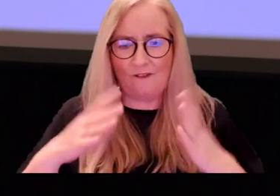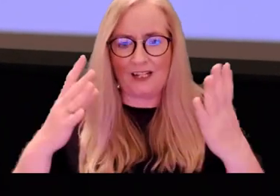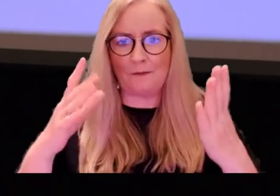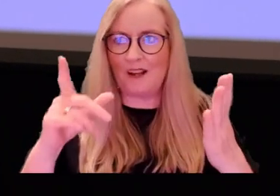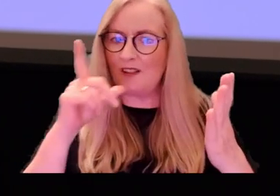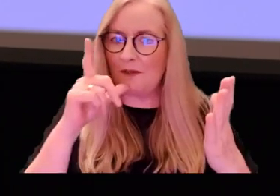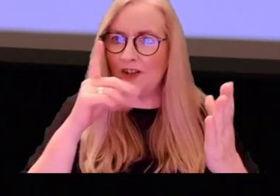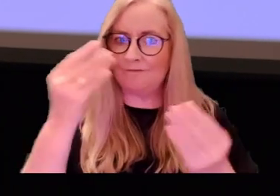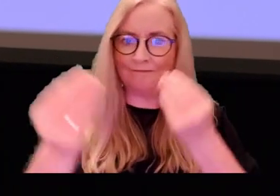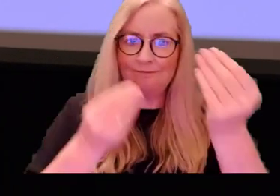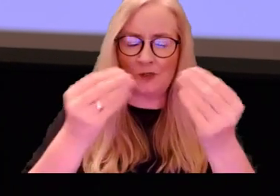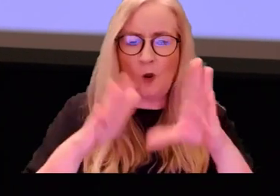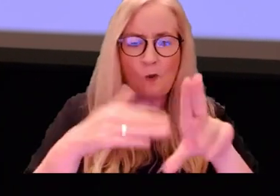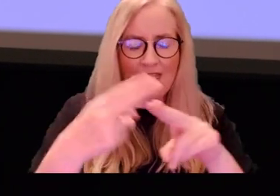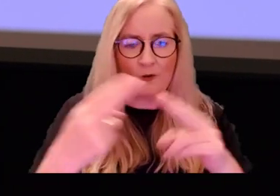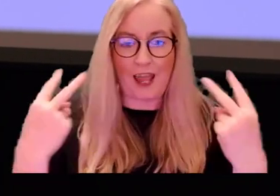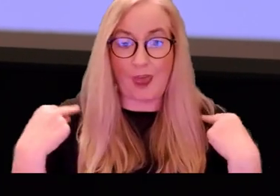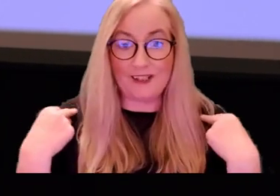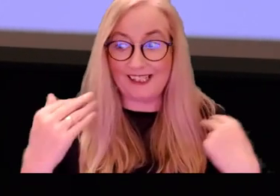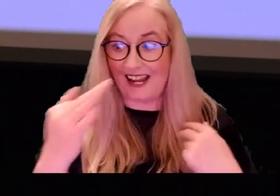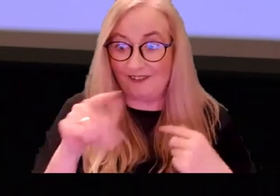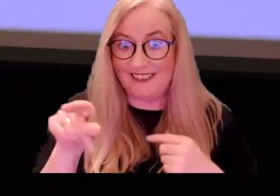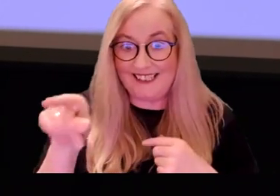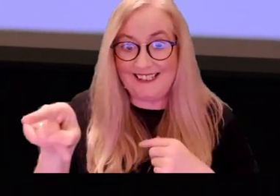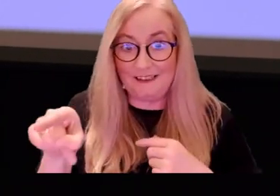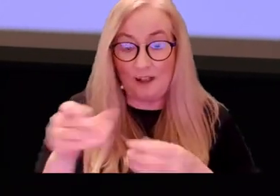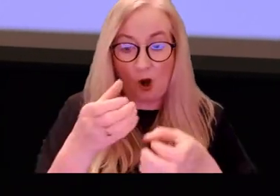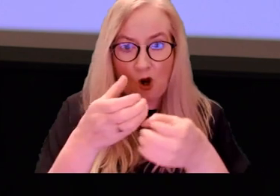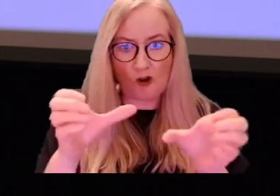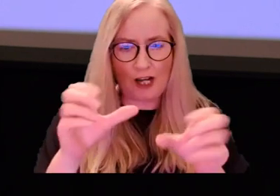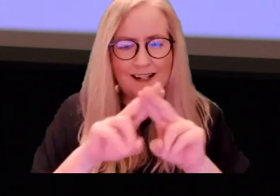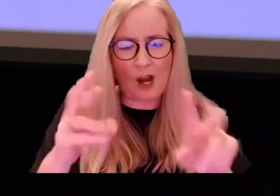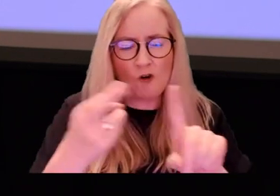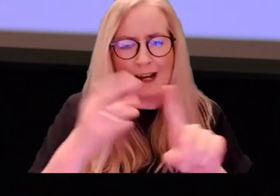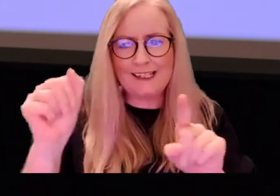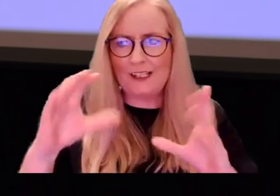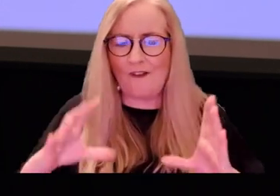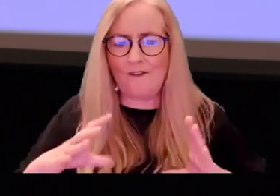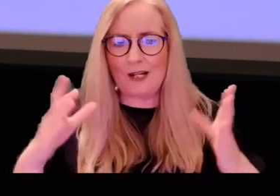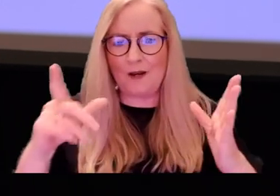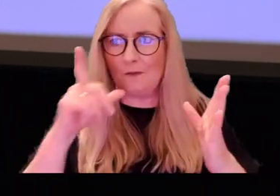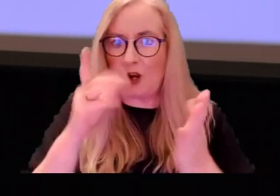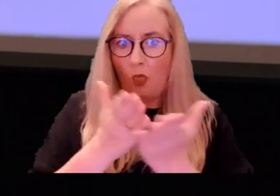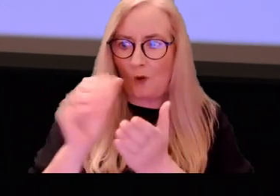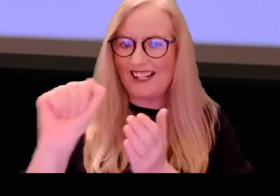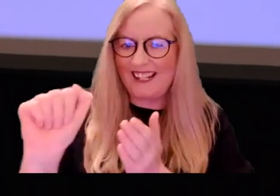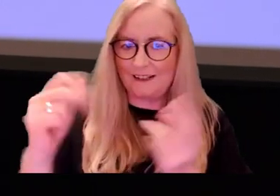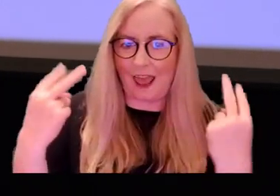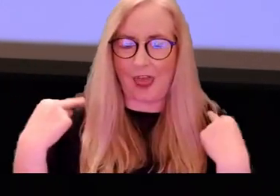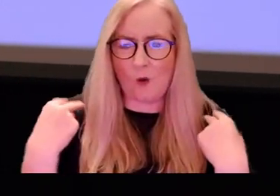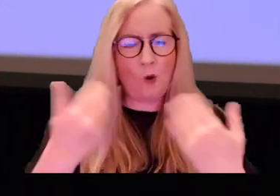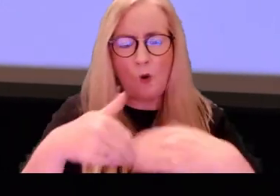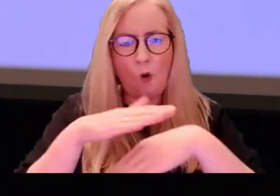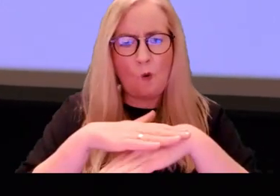without a language if his own country does not recognise his freedom of speech through his own